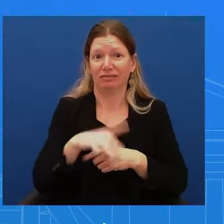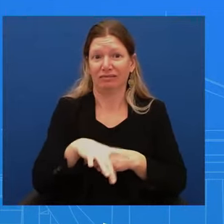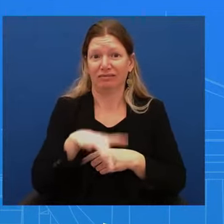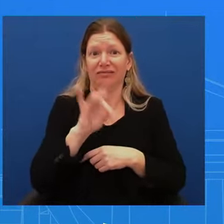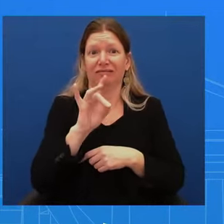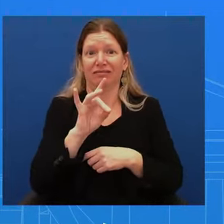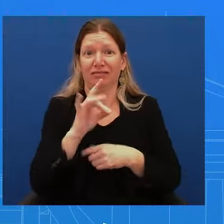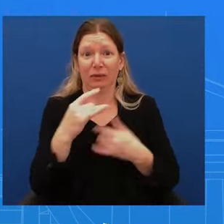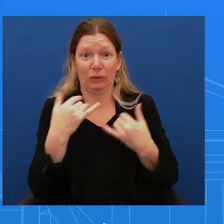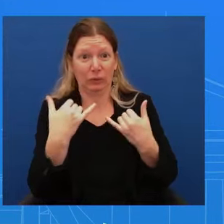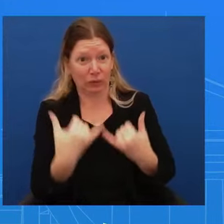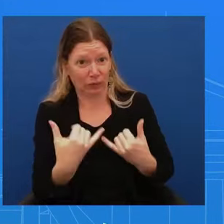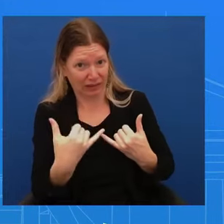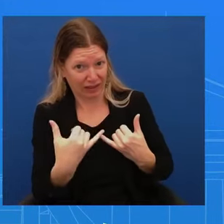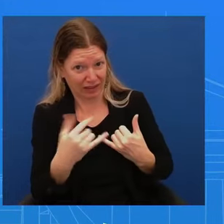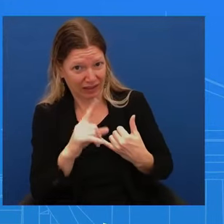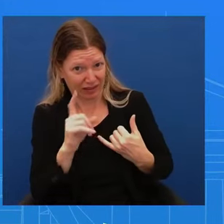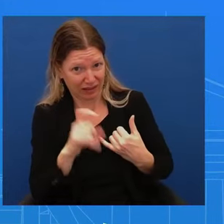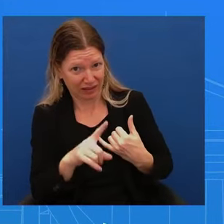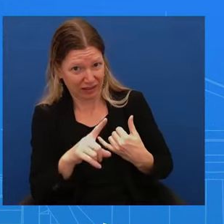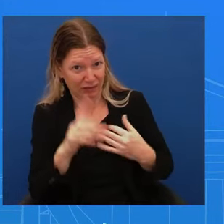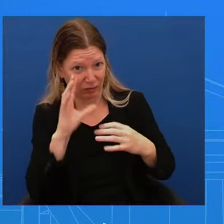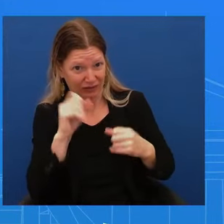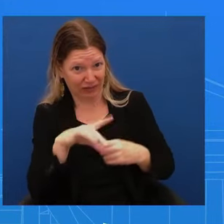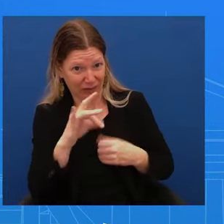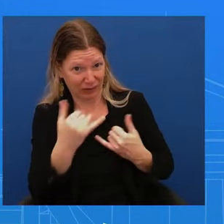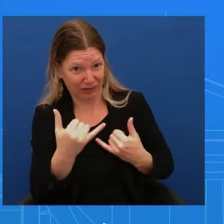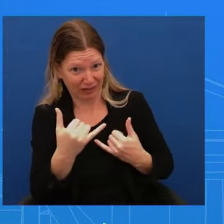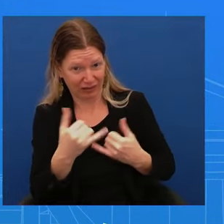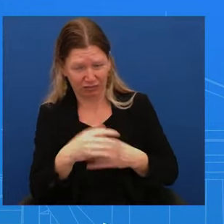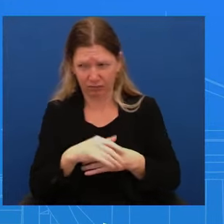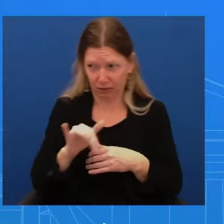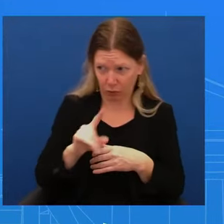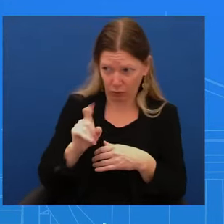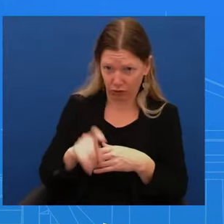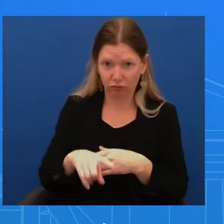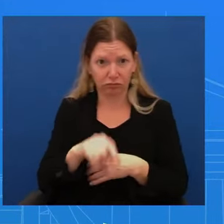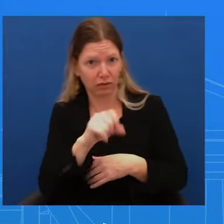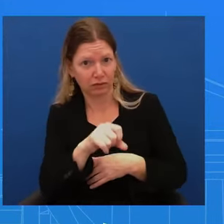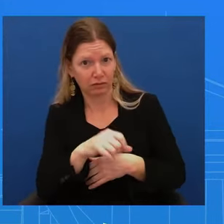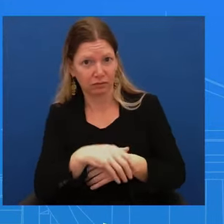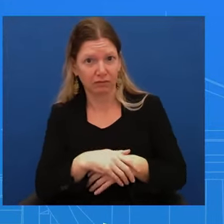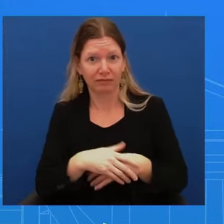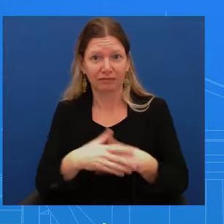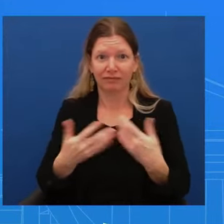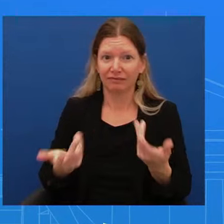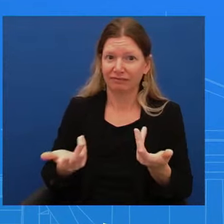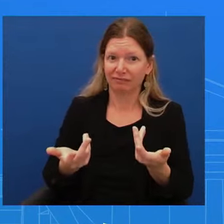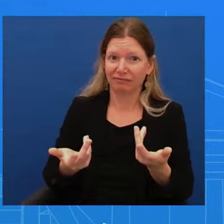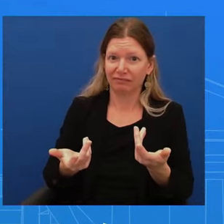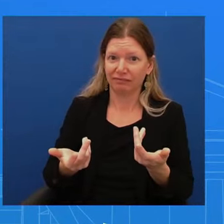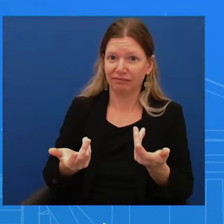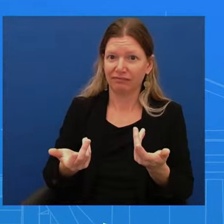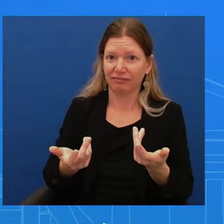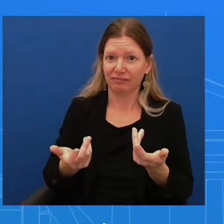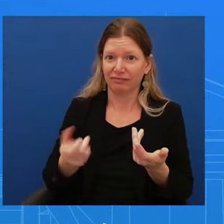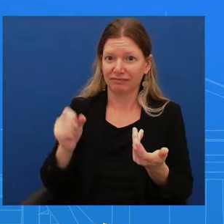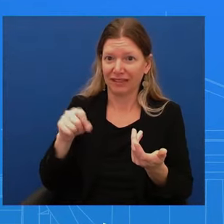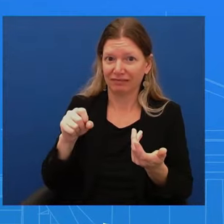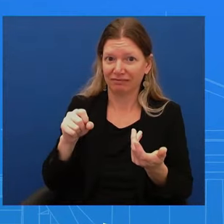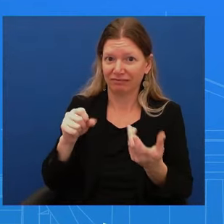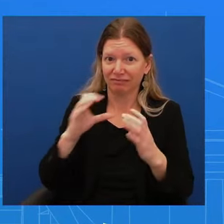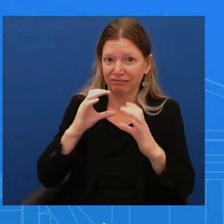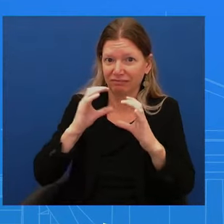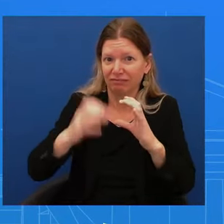convert. Well, the Pentagon already talked about when the secretary was diagnosed, it was early